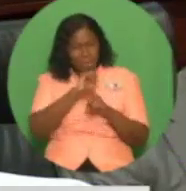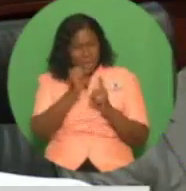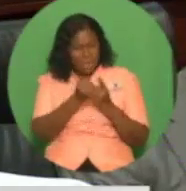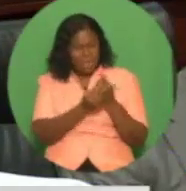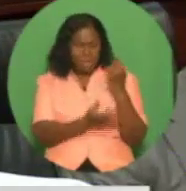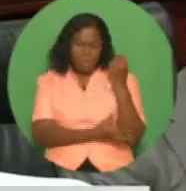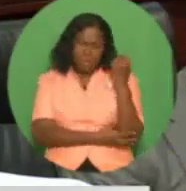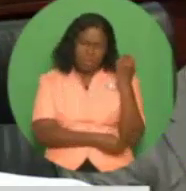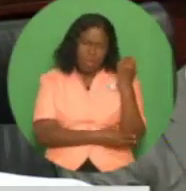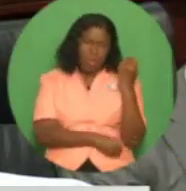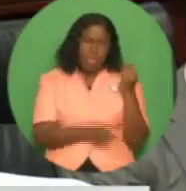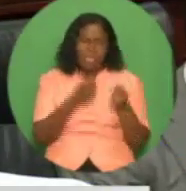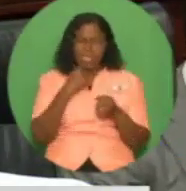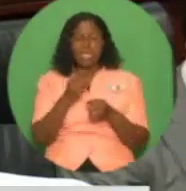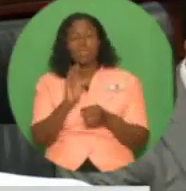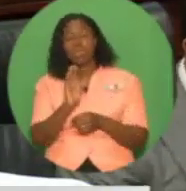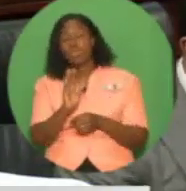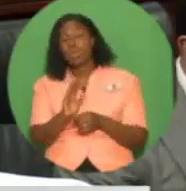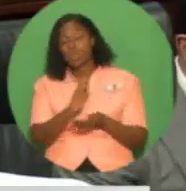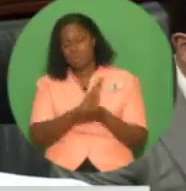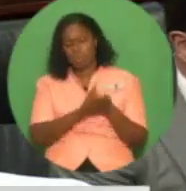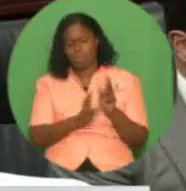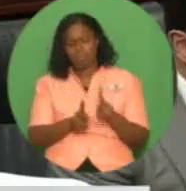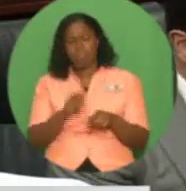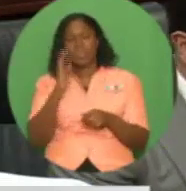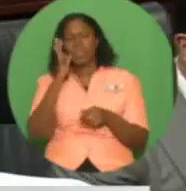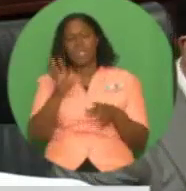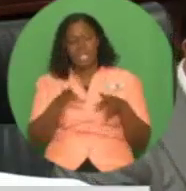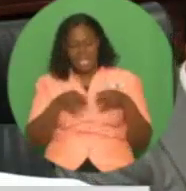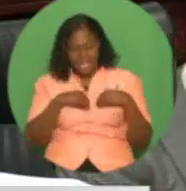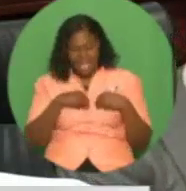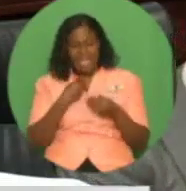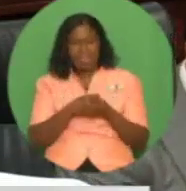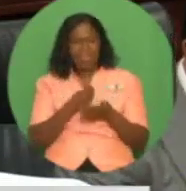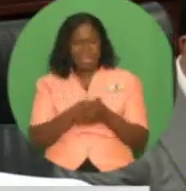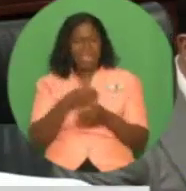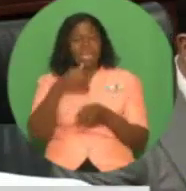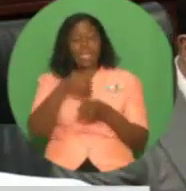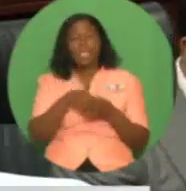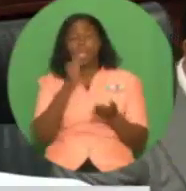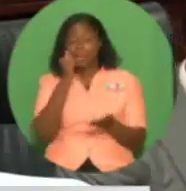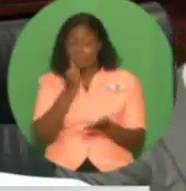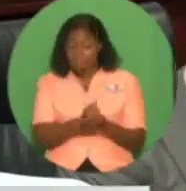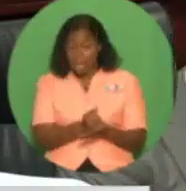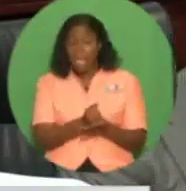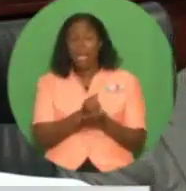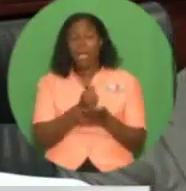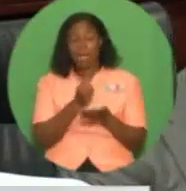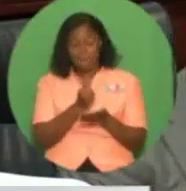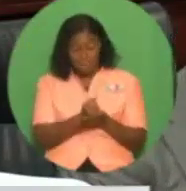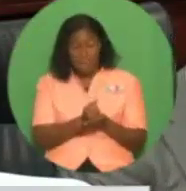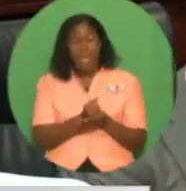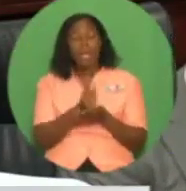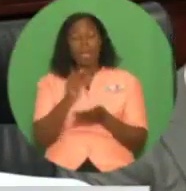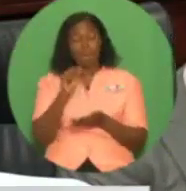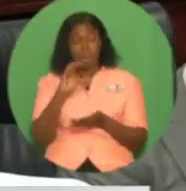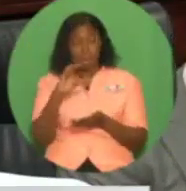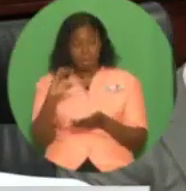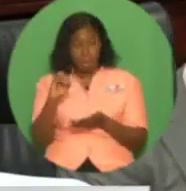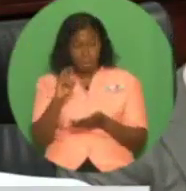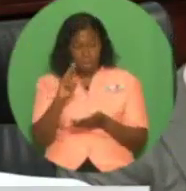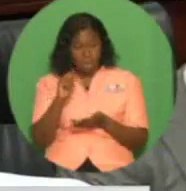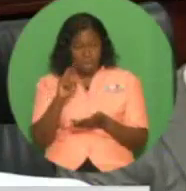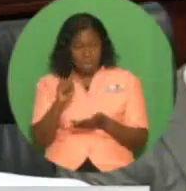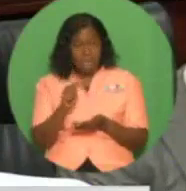own personal bank accounts. For pensioners, a life-certificate pension system is being put in place to